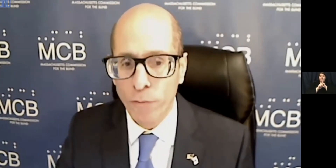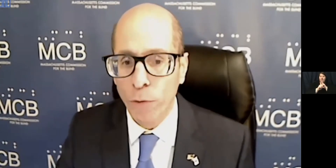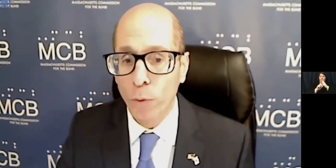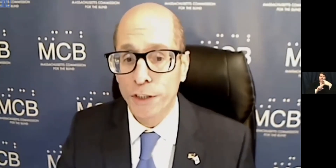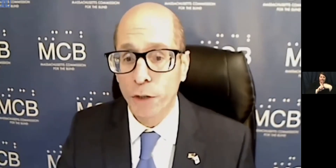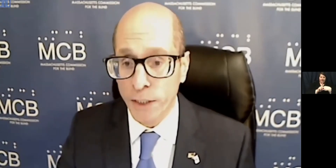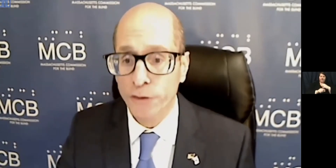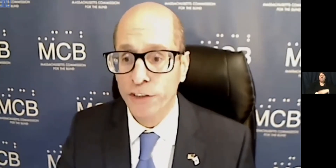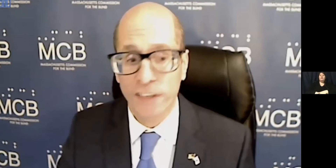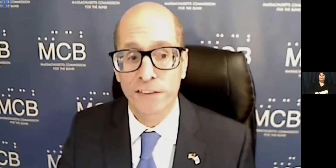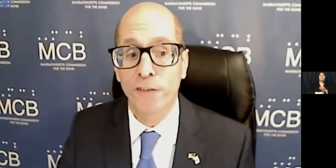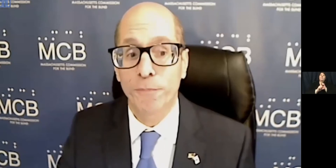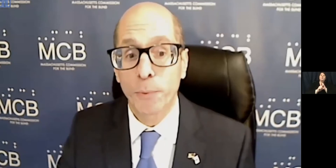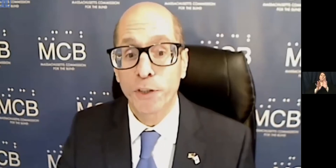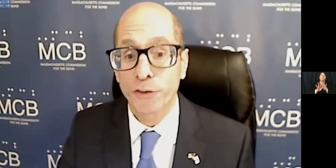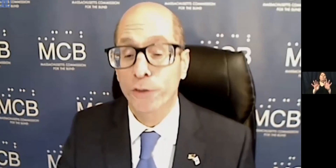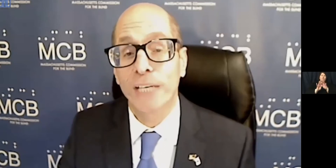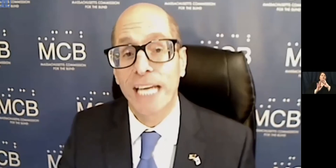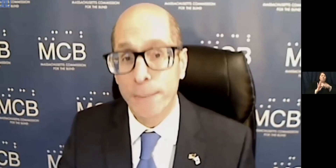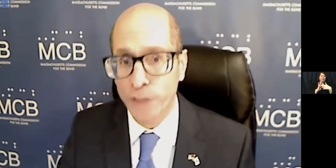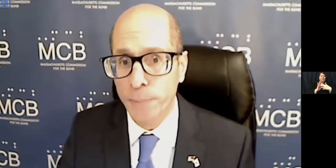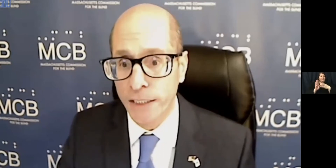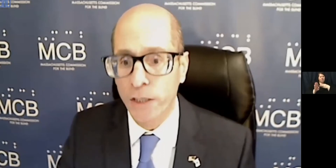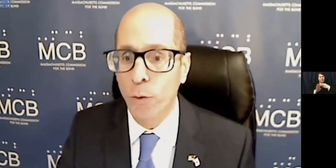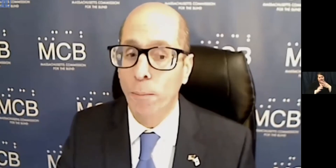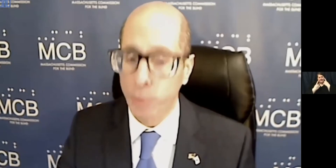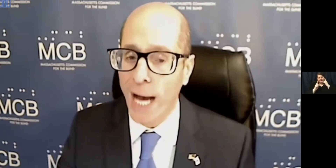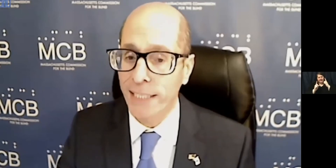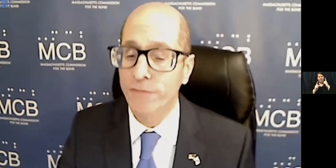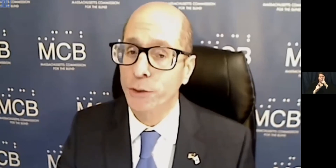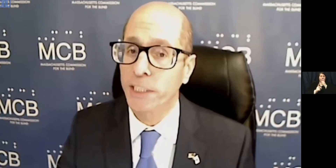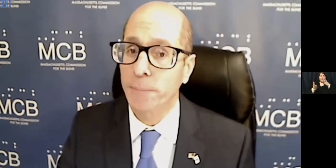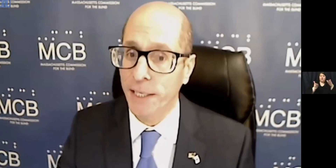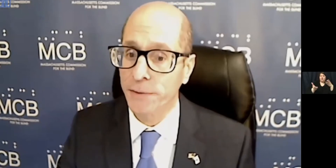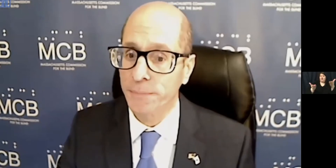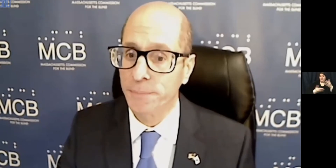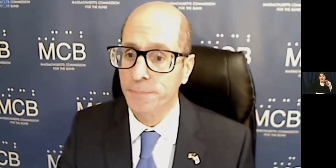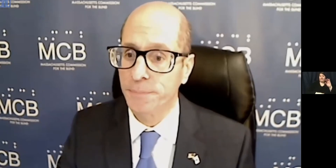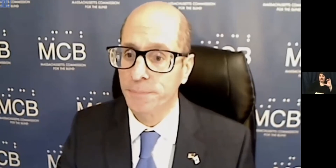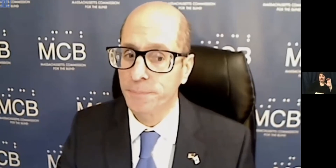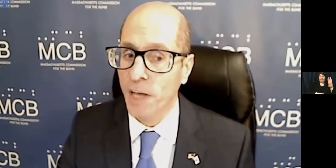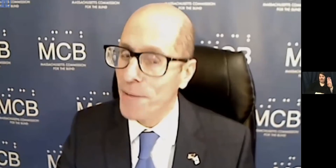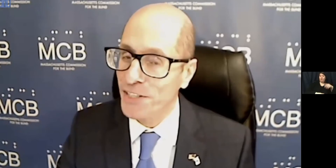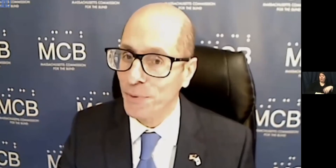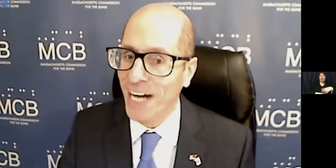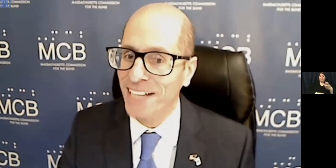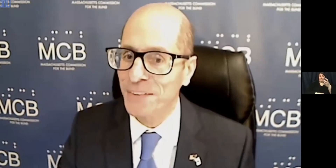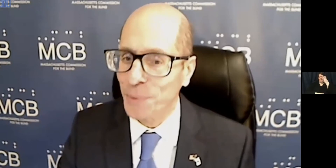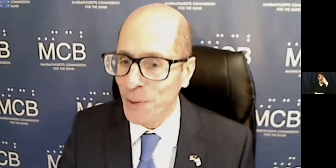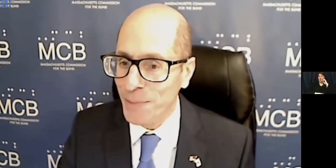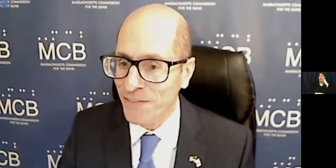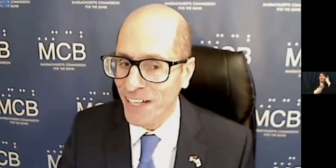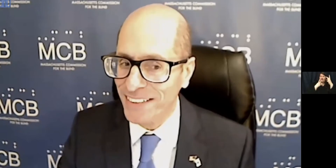plays an important role in the career success of people who serve at MCB or blind and visually impaired. A